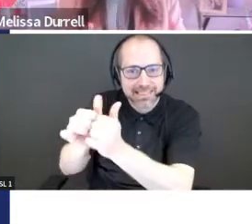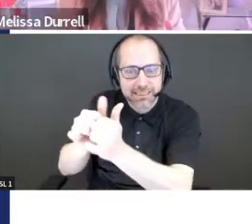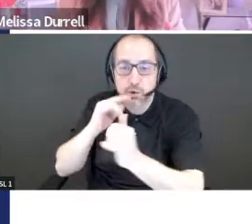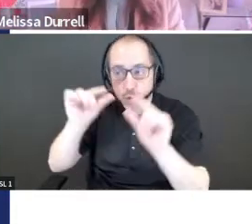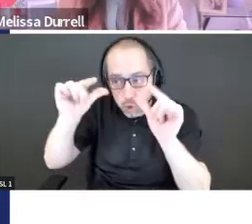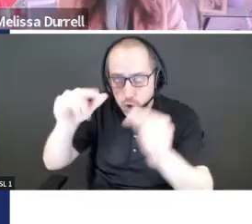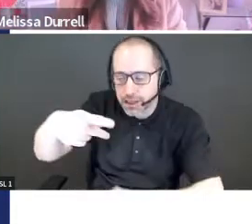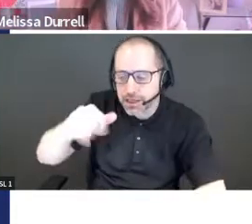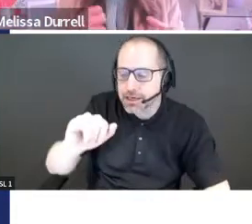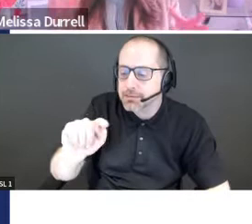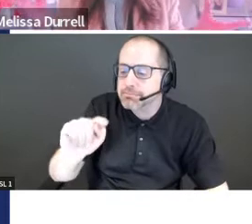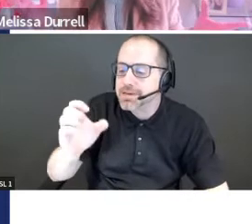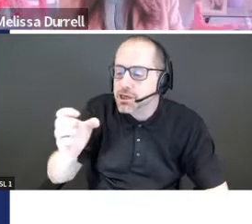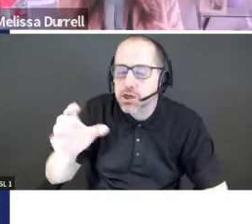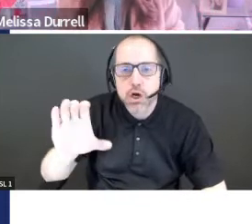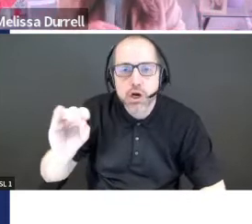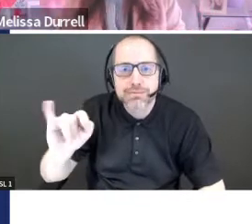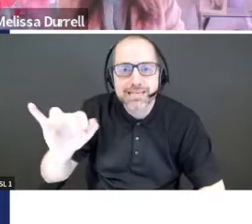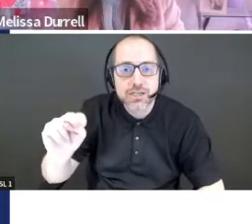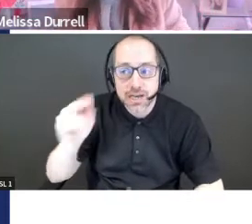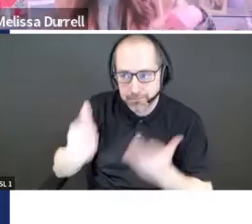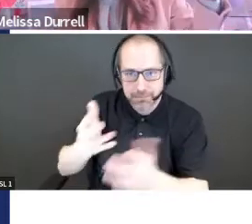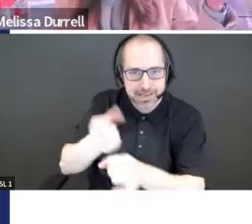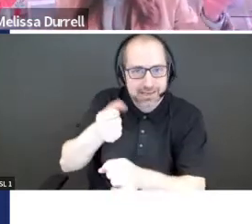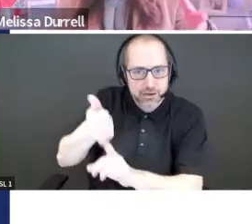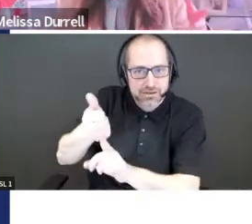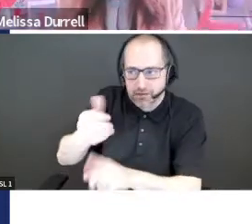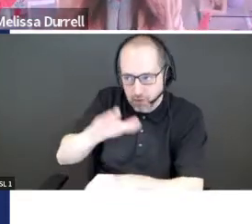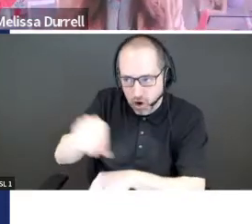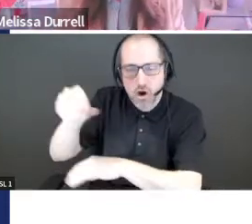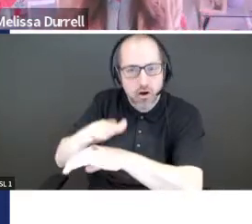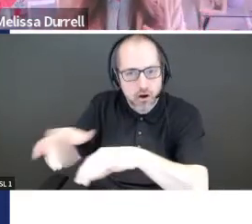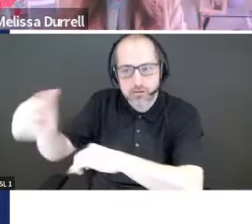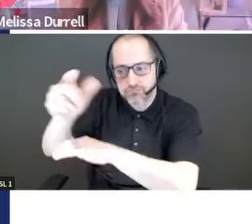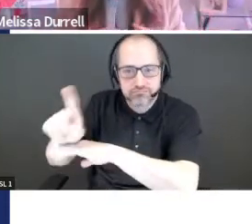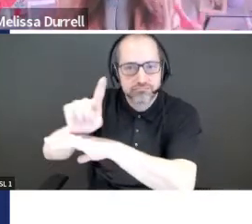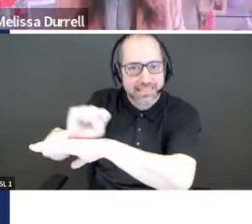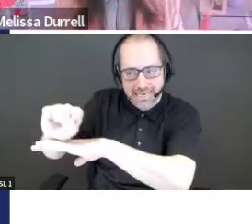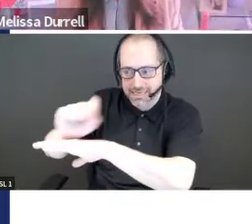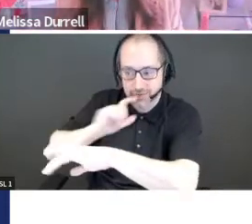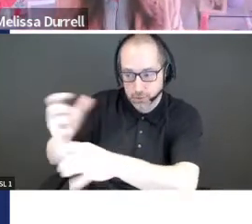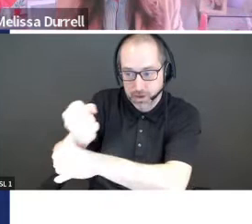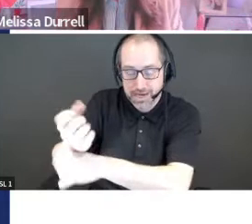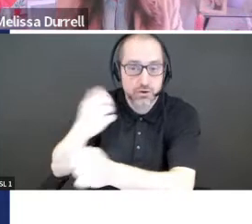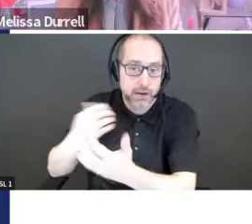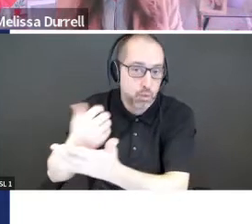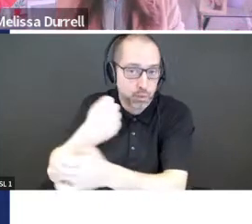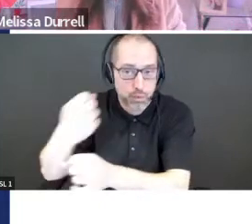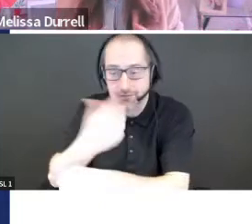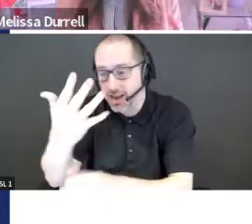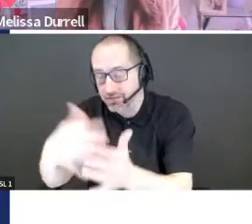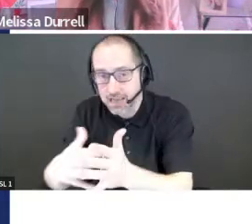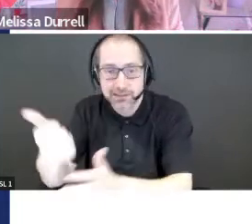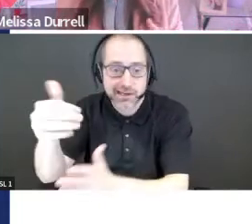and maybe get yourself on a stage. You can sometimes pick up an easy five grand, ten grand if you win the competition. But it's also great word of mouth for your